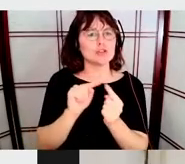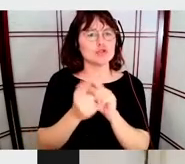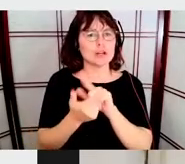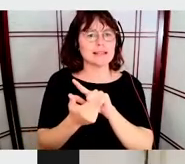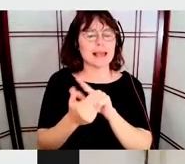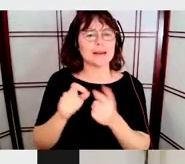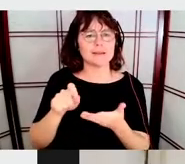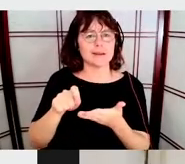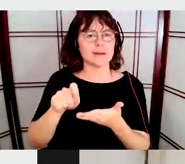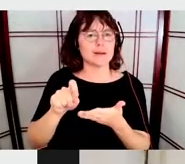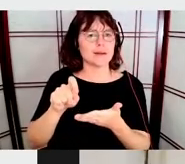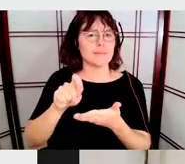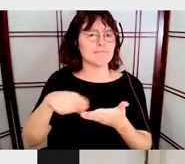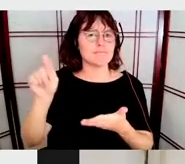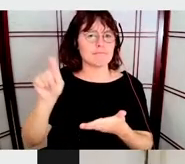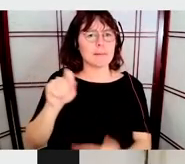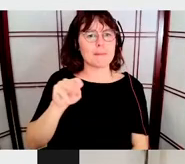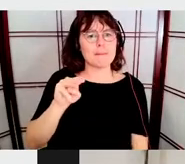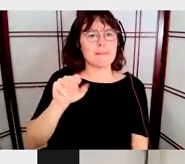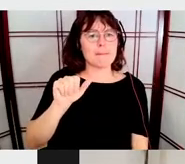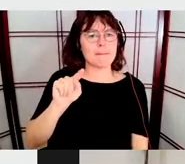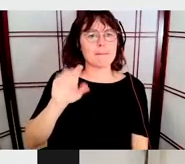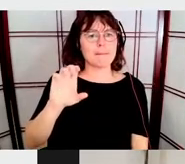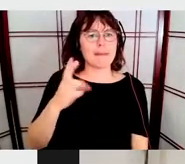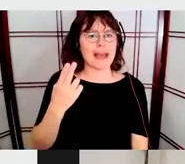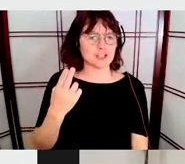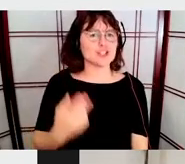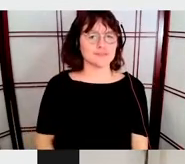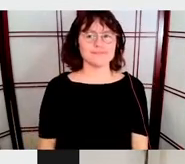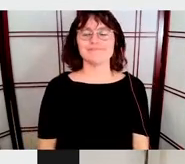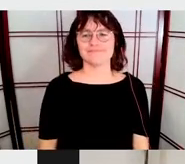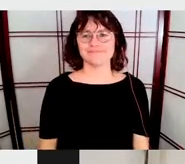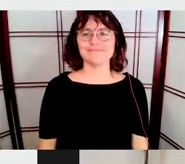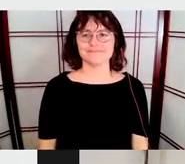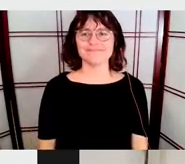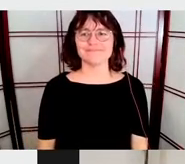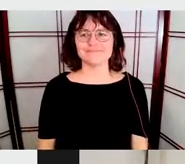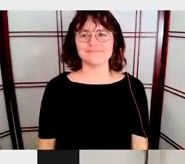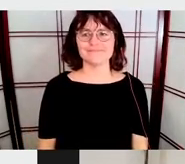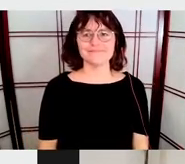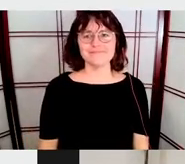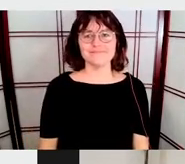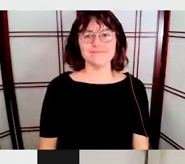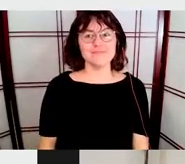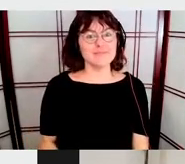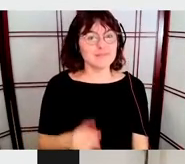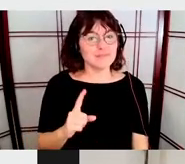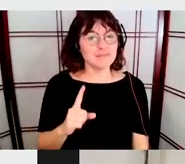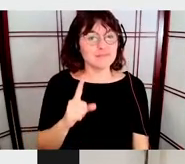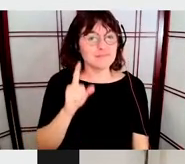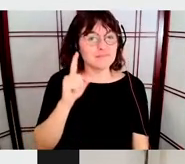This is something that is unique. And just try to think all the work that the person have to